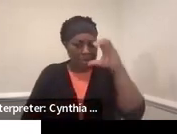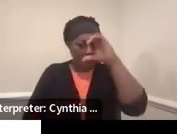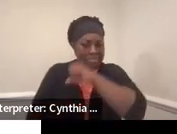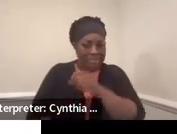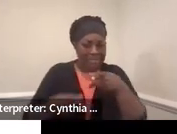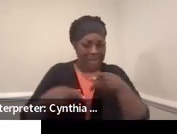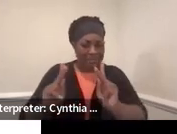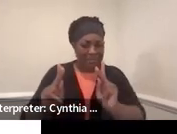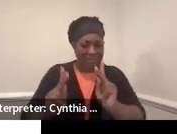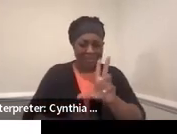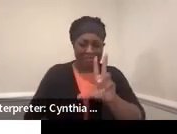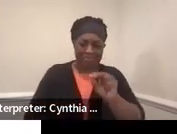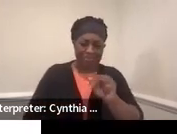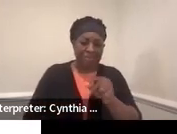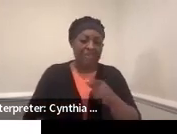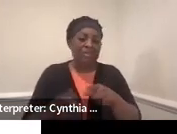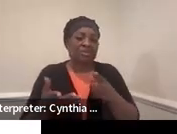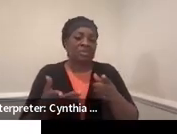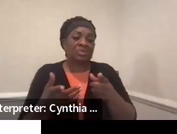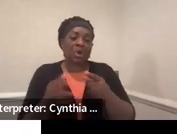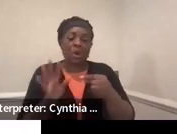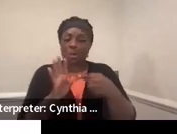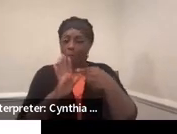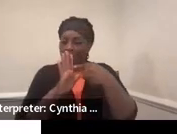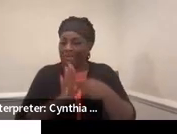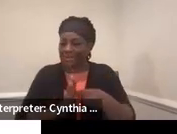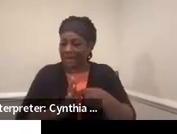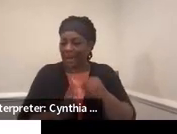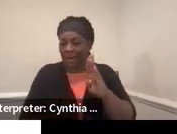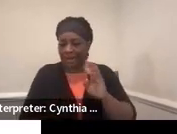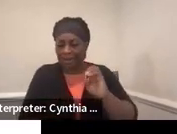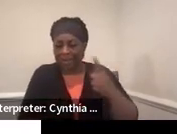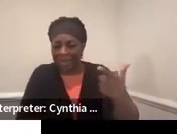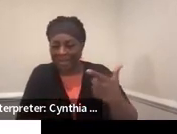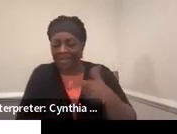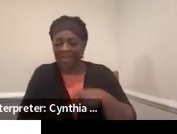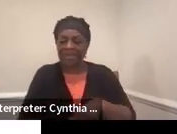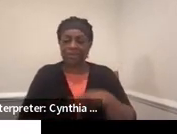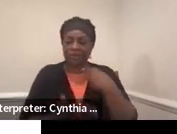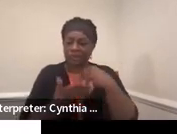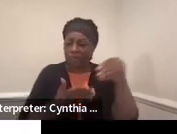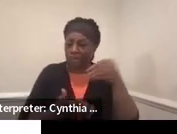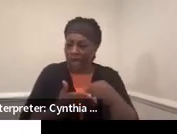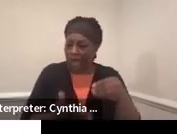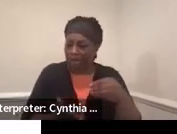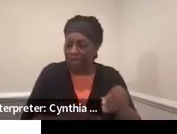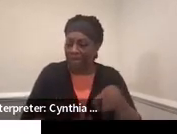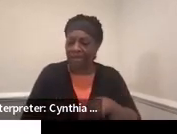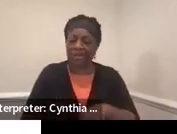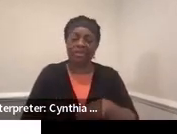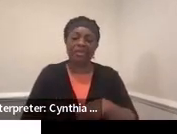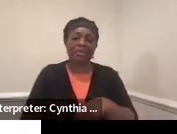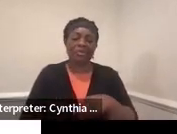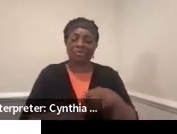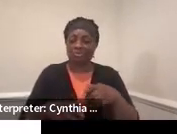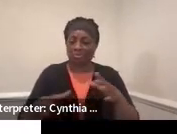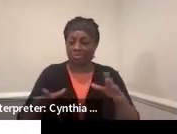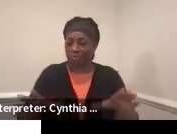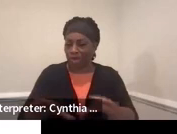Okay. more examples, banking, shopping, transportation, recreation. Those are other